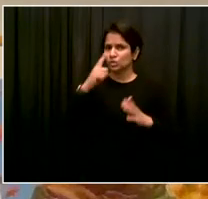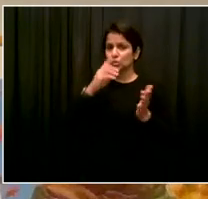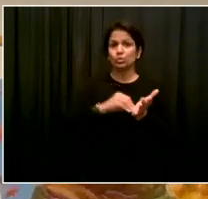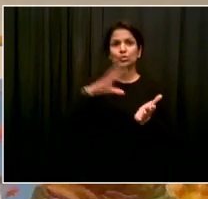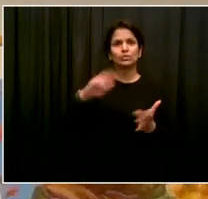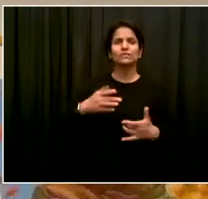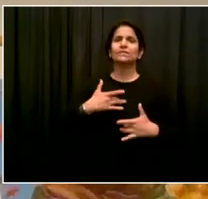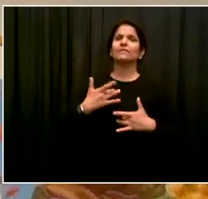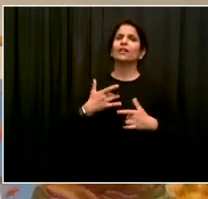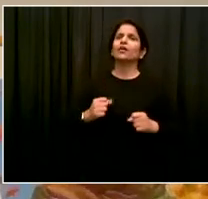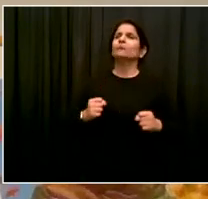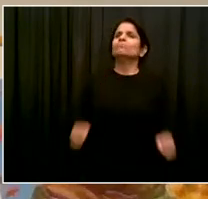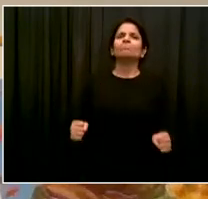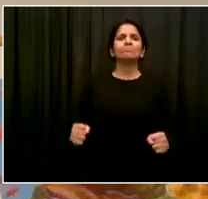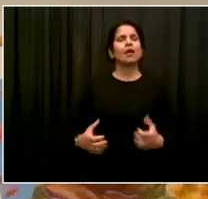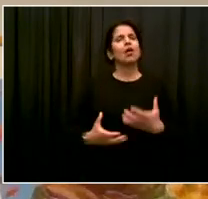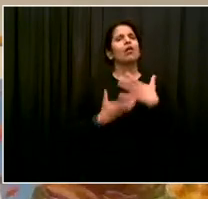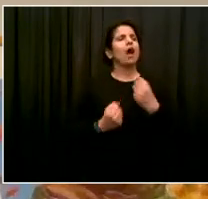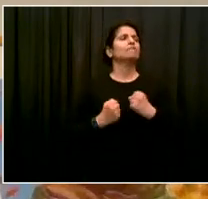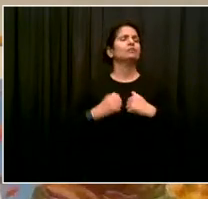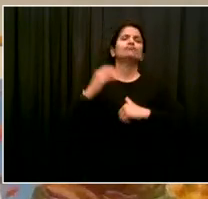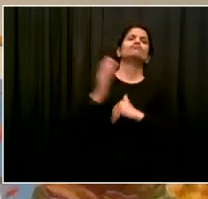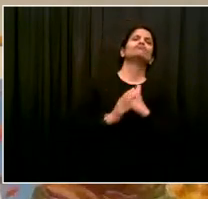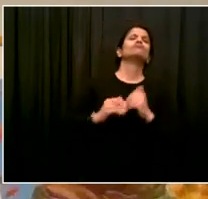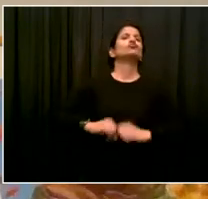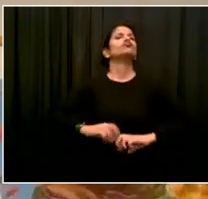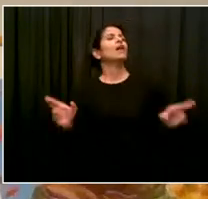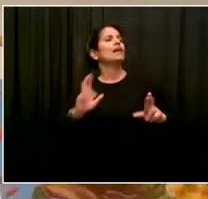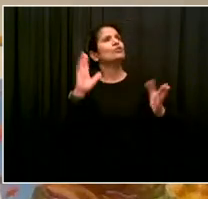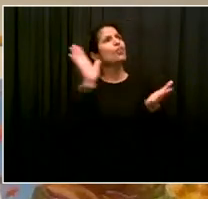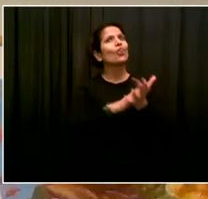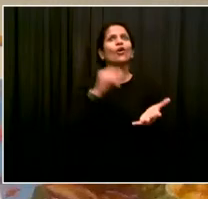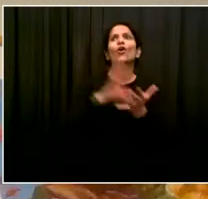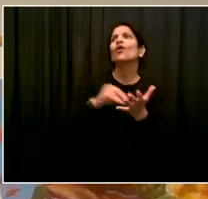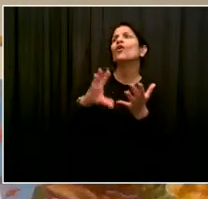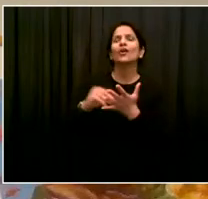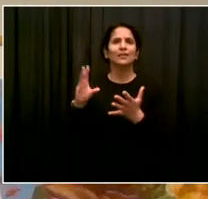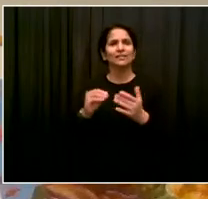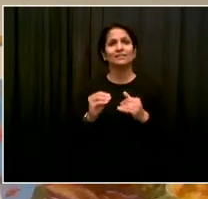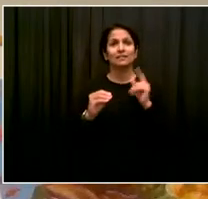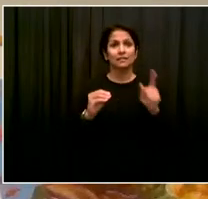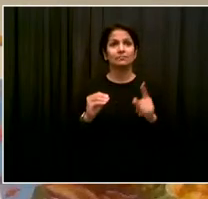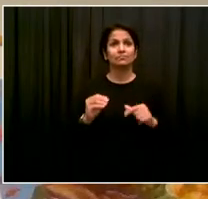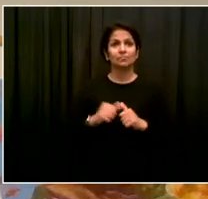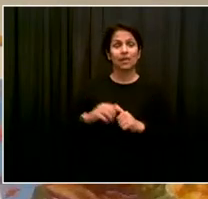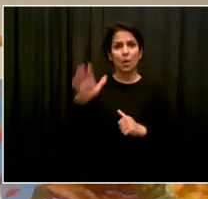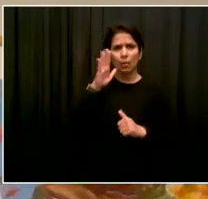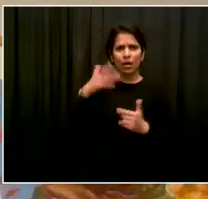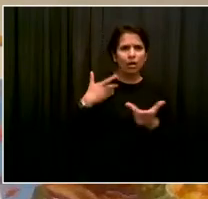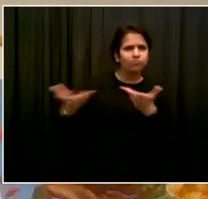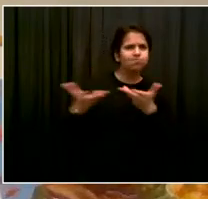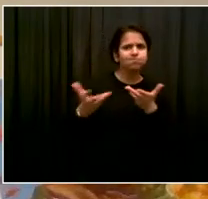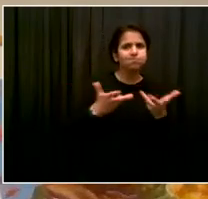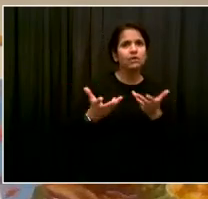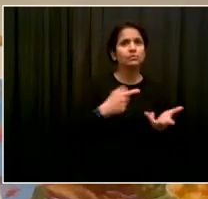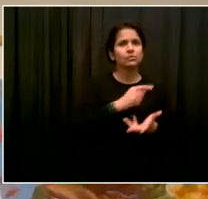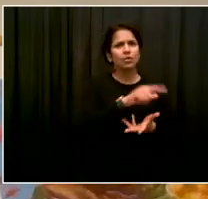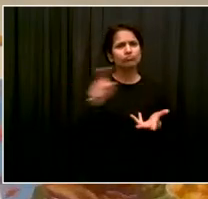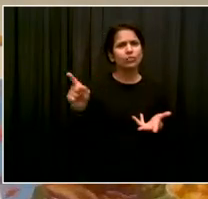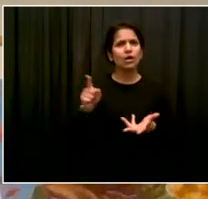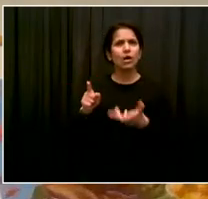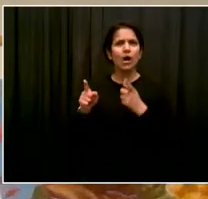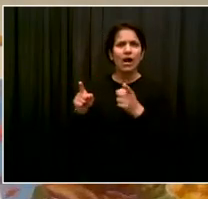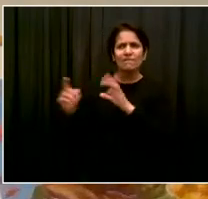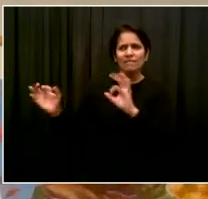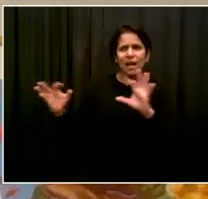absolutely will be engaging families. As a parent myself, I know how important it is to have parents at the table as we make these decisions. And we're